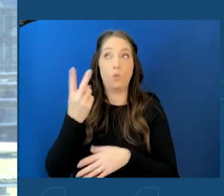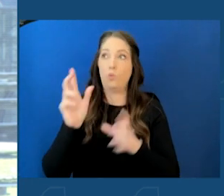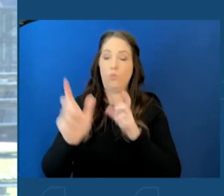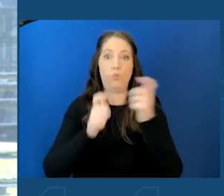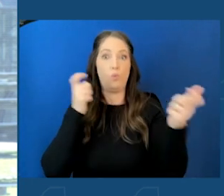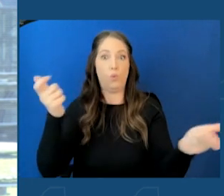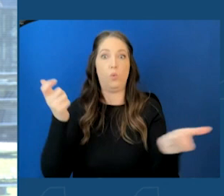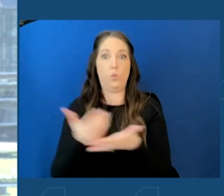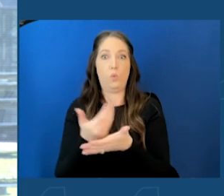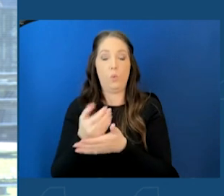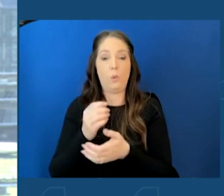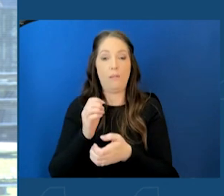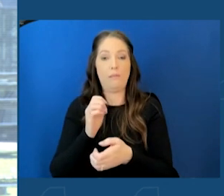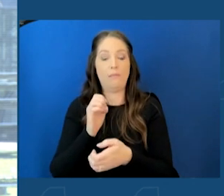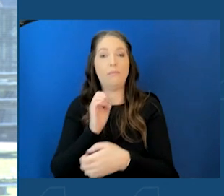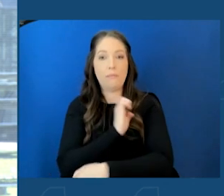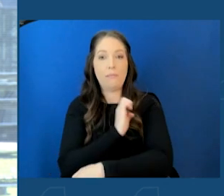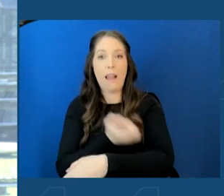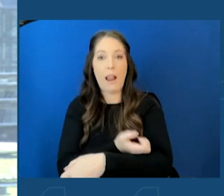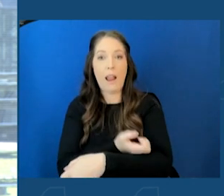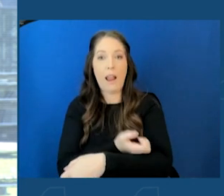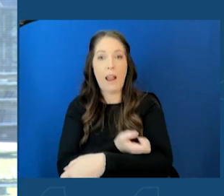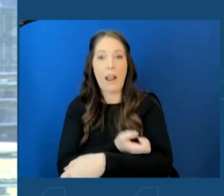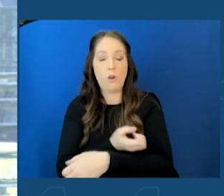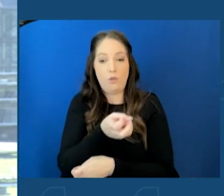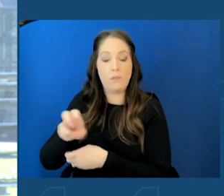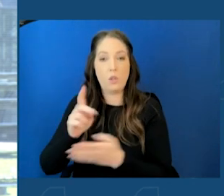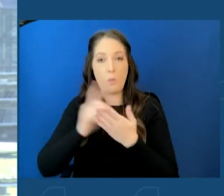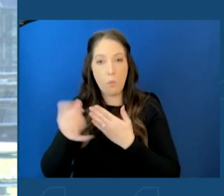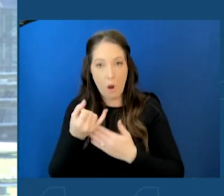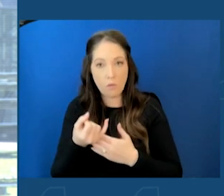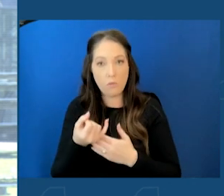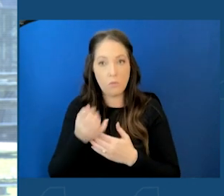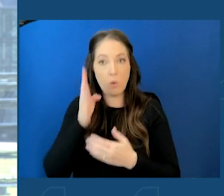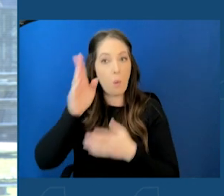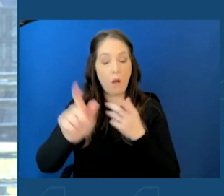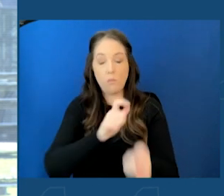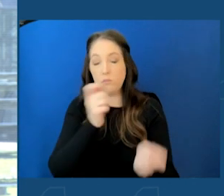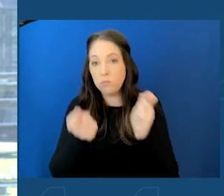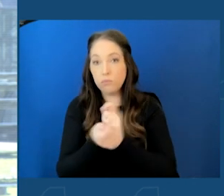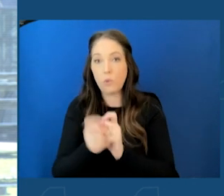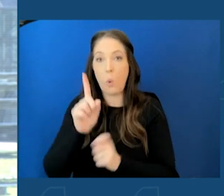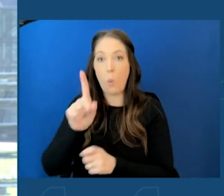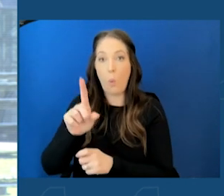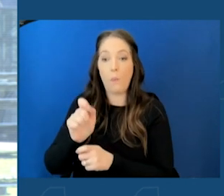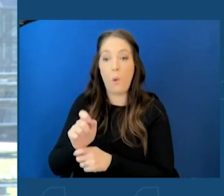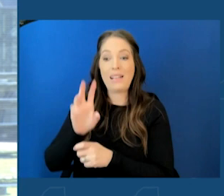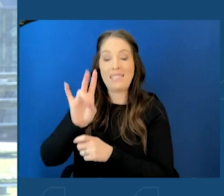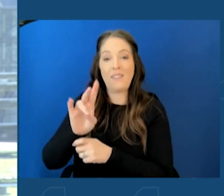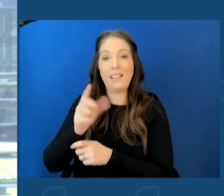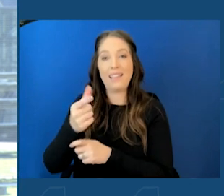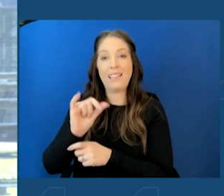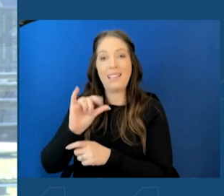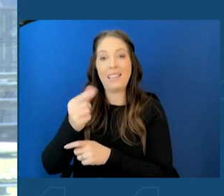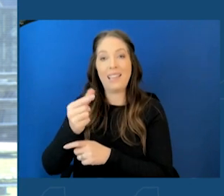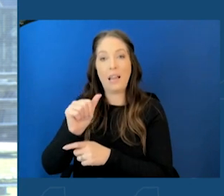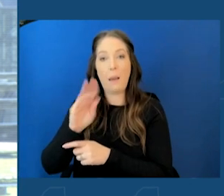transmission projects. They're truly transformative, bringing 1.7 gigawatts of upstate power,